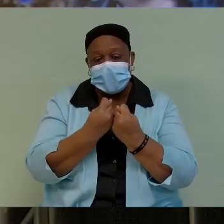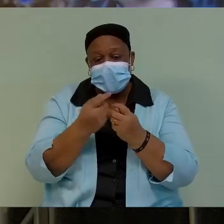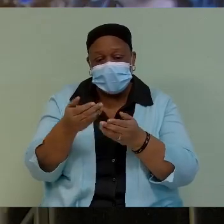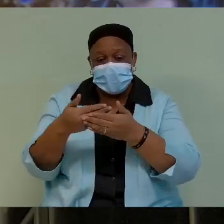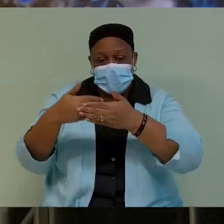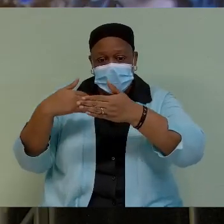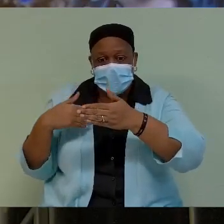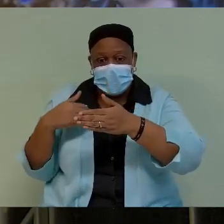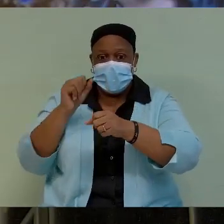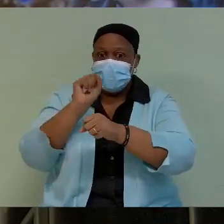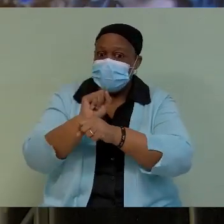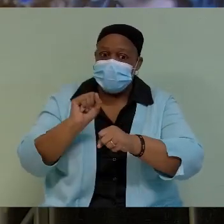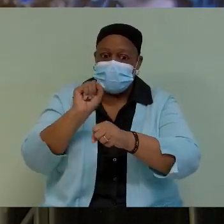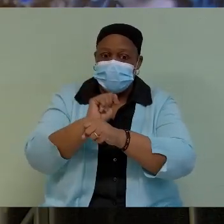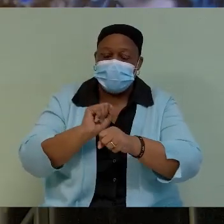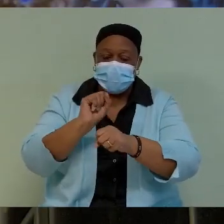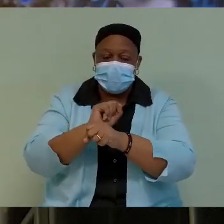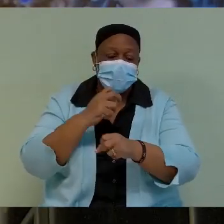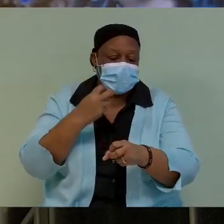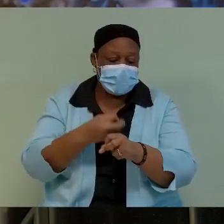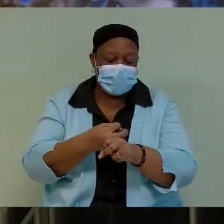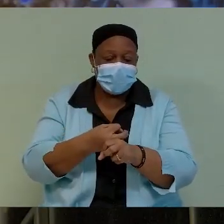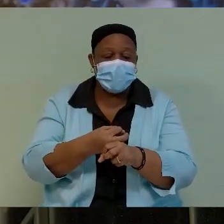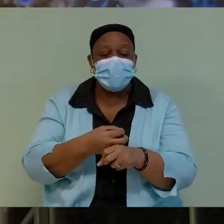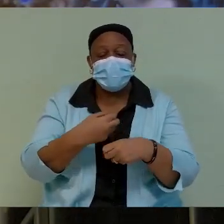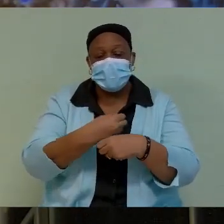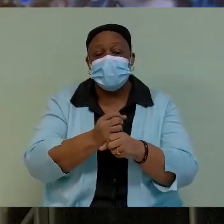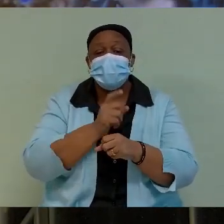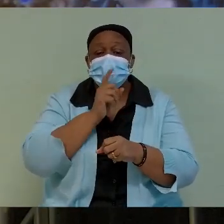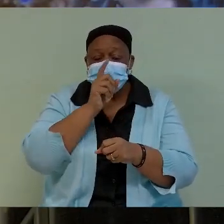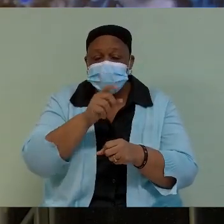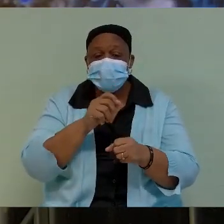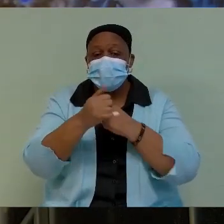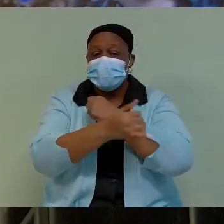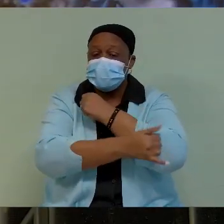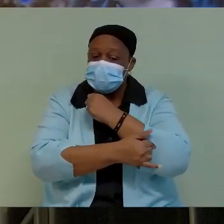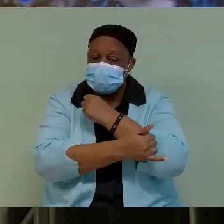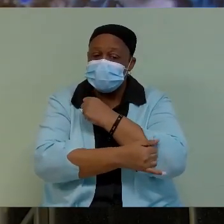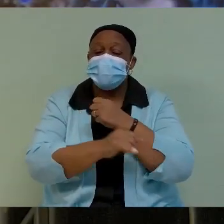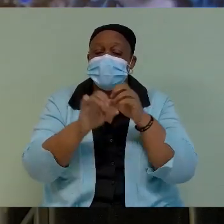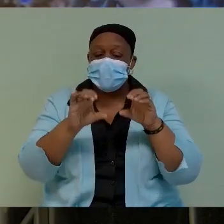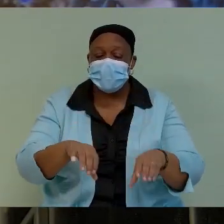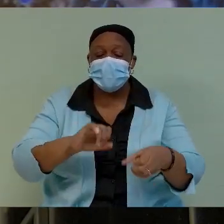work diligently to ensure that our country is able to fight this COVID-19. Thank you so much.